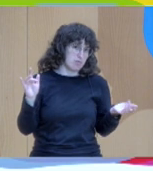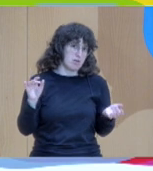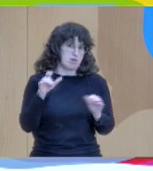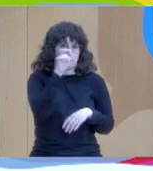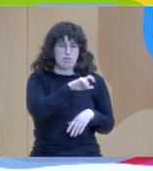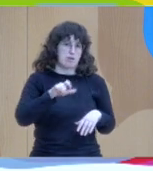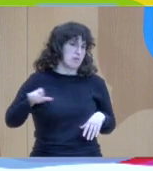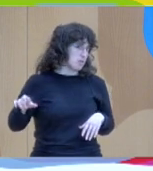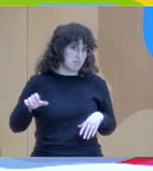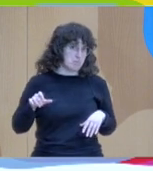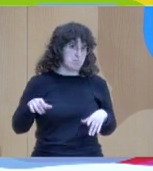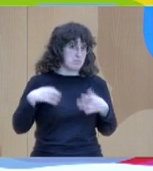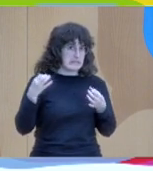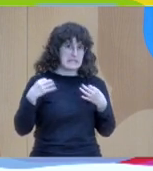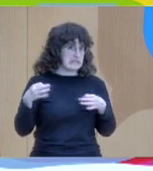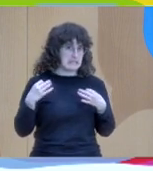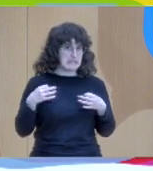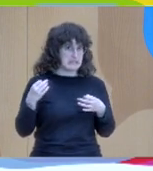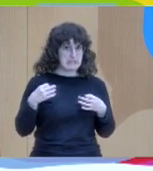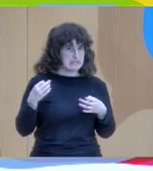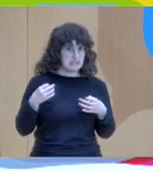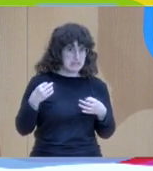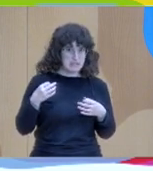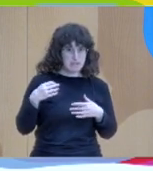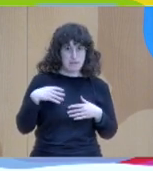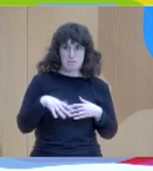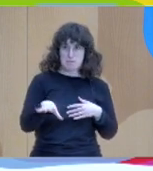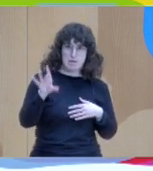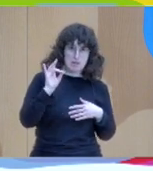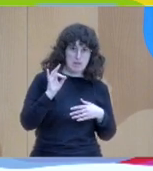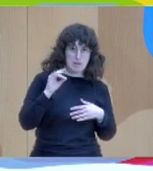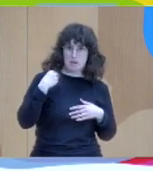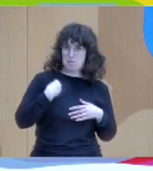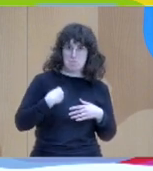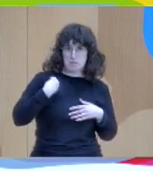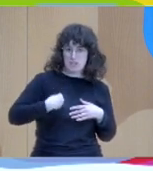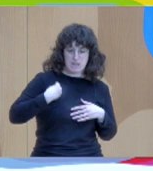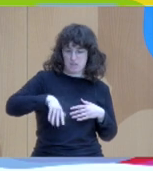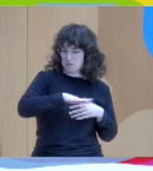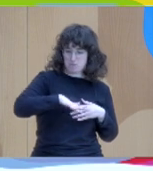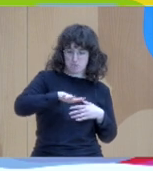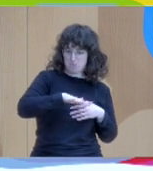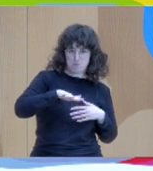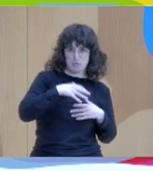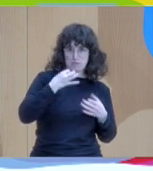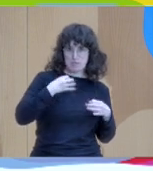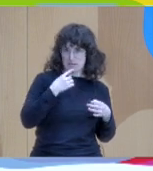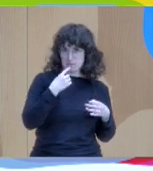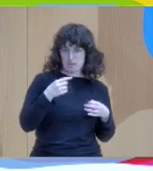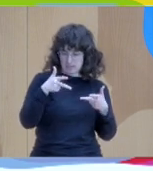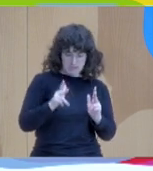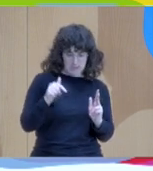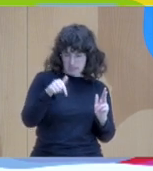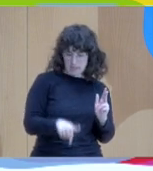you were sitting in exactly the same place and and and is more surprising you are wearing the same clothes